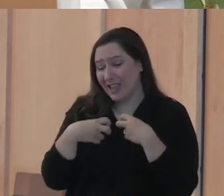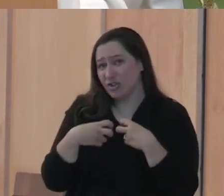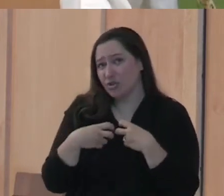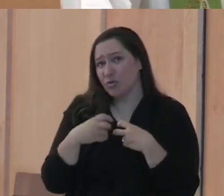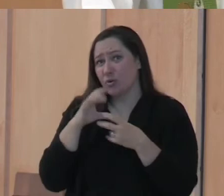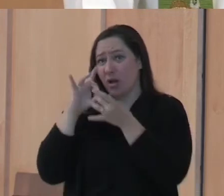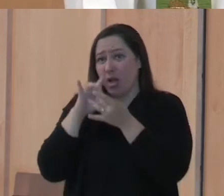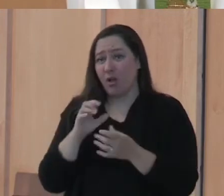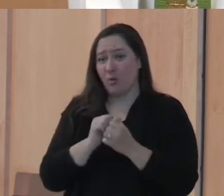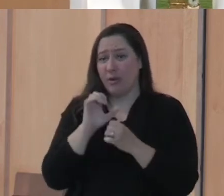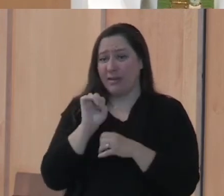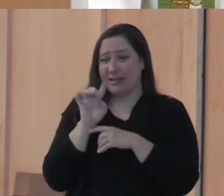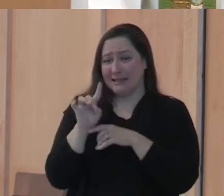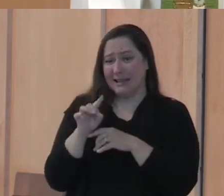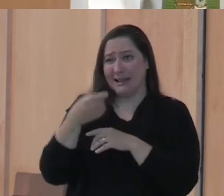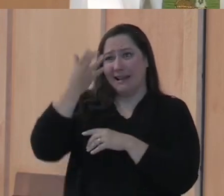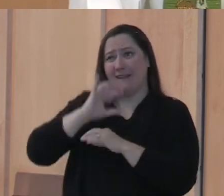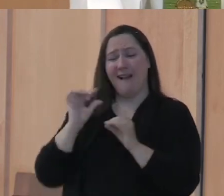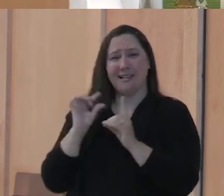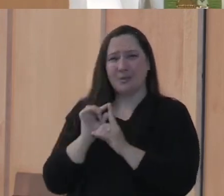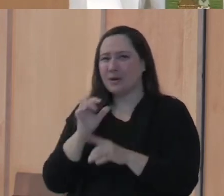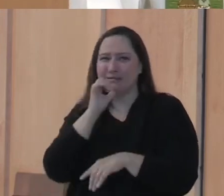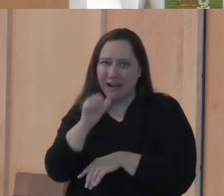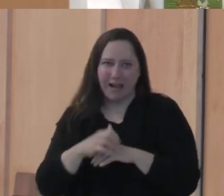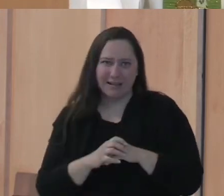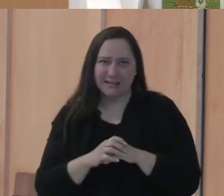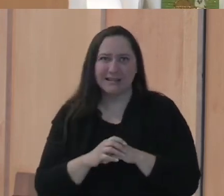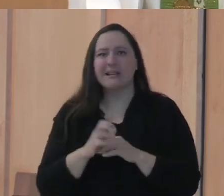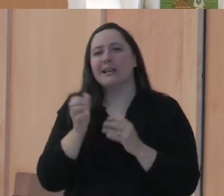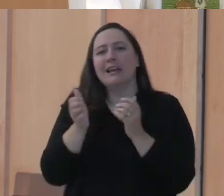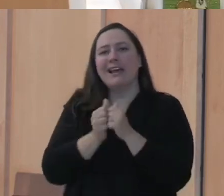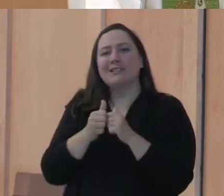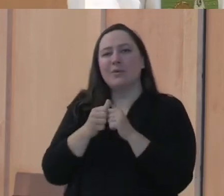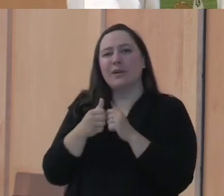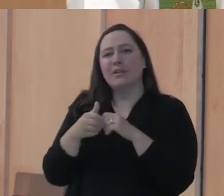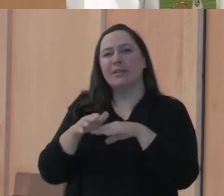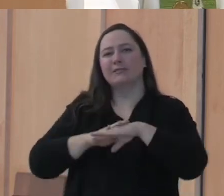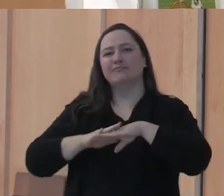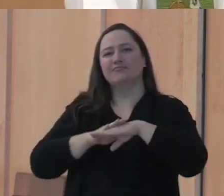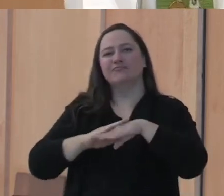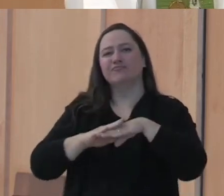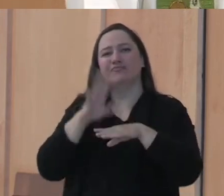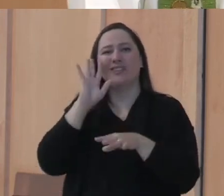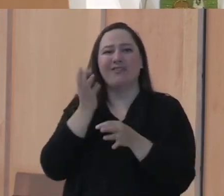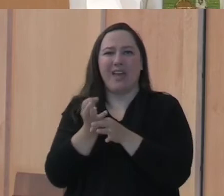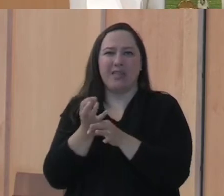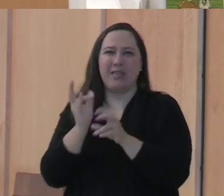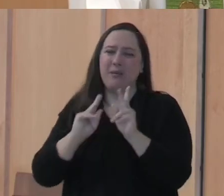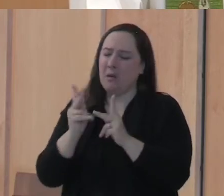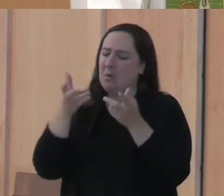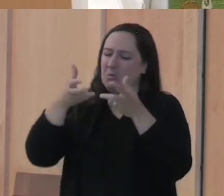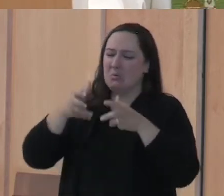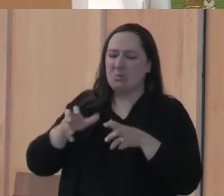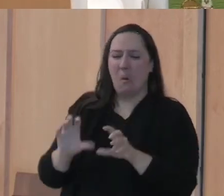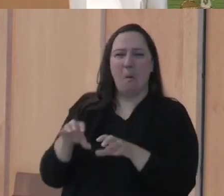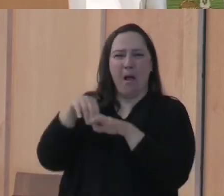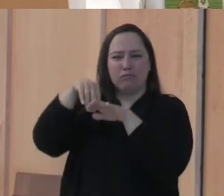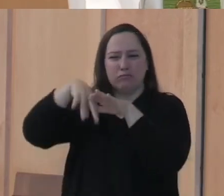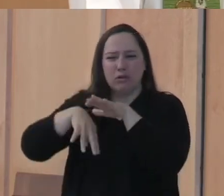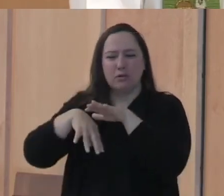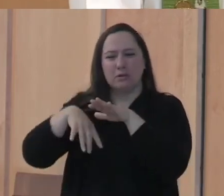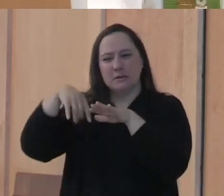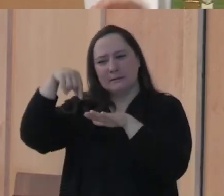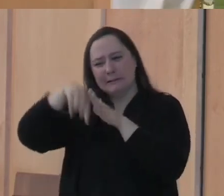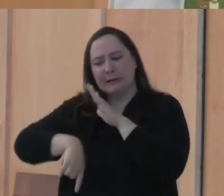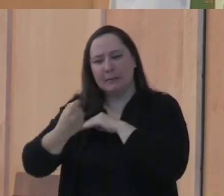issue with the seed or the word of God. The issue is with a shallow faith of people who don't want to let the root go down, down